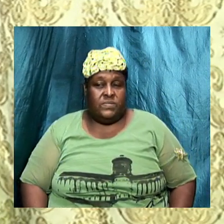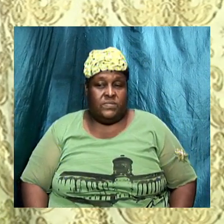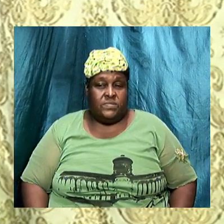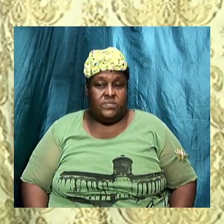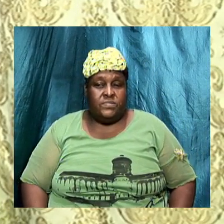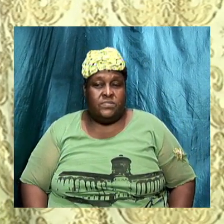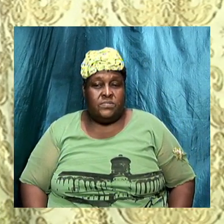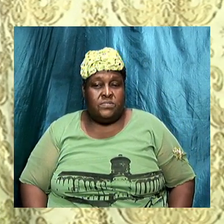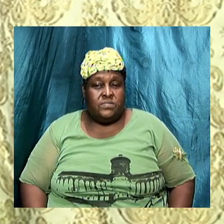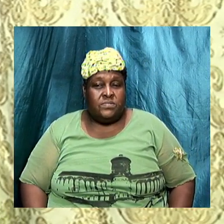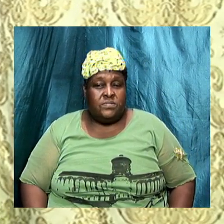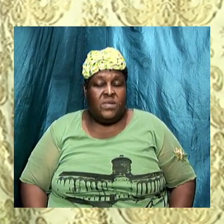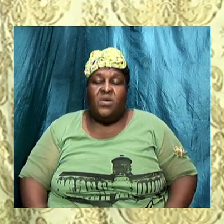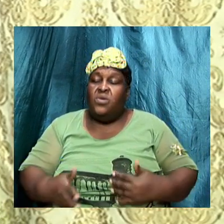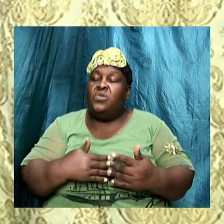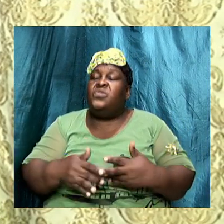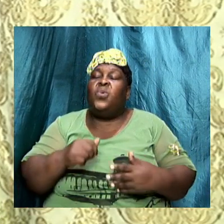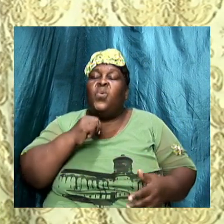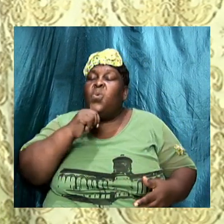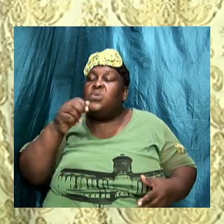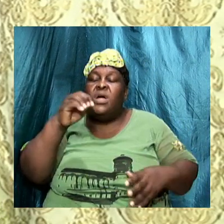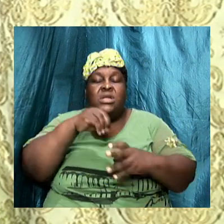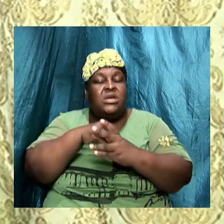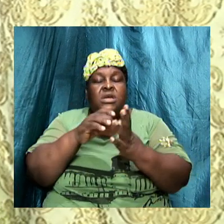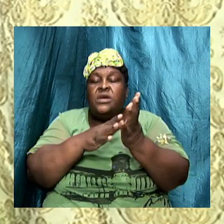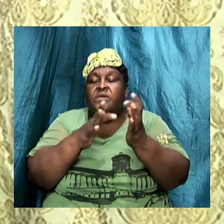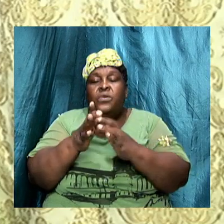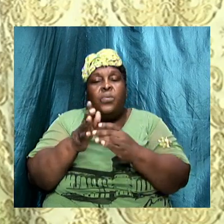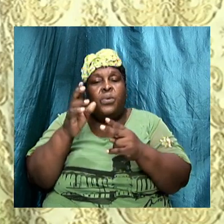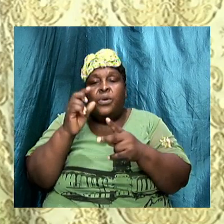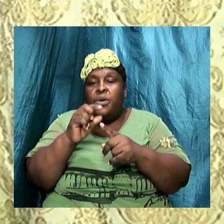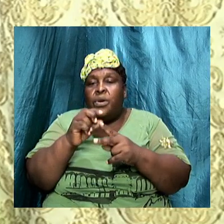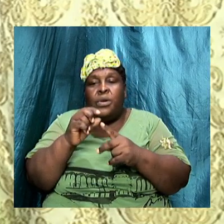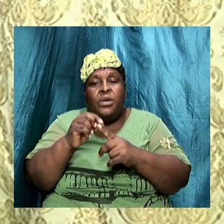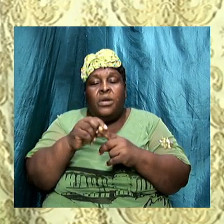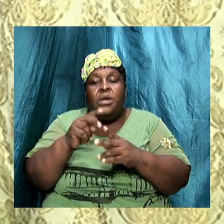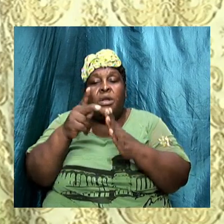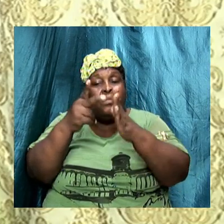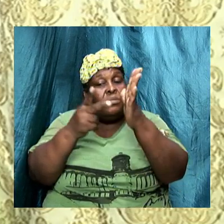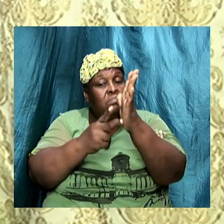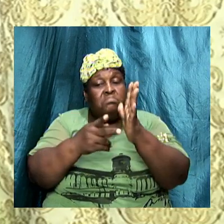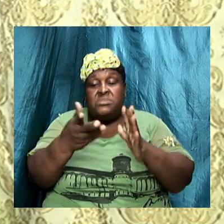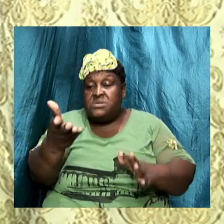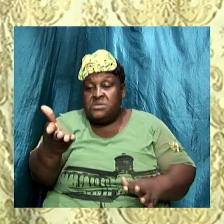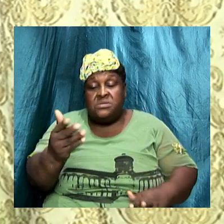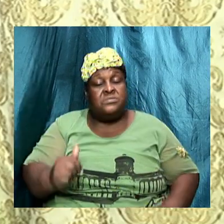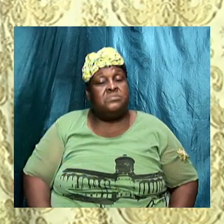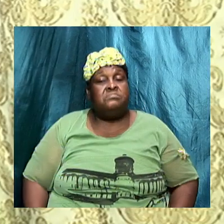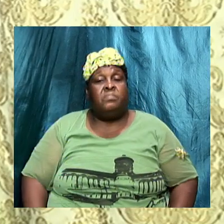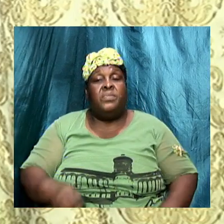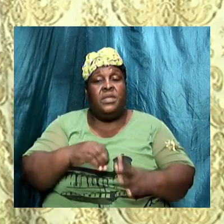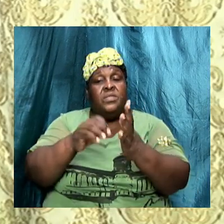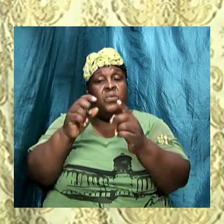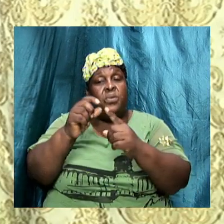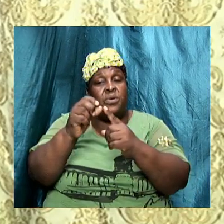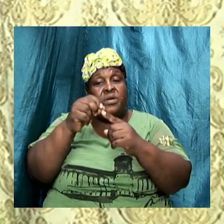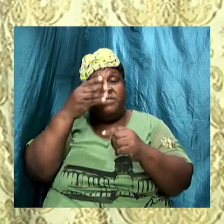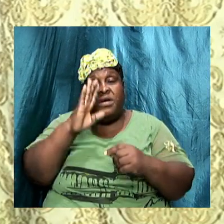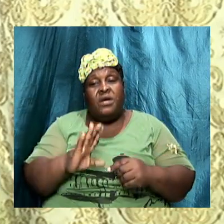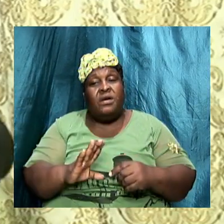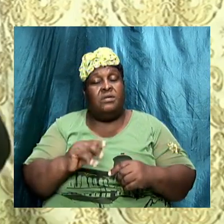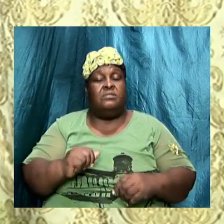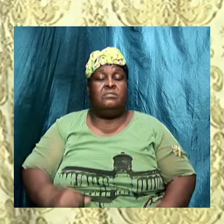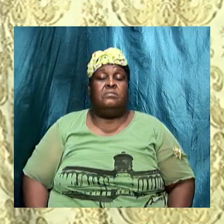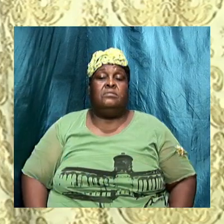so though it is not their word for her the principle is there to govern what the leader